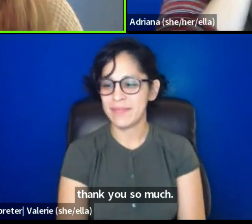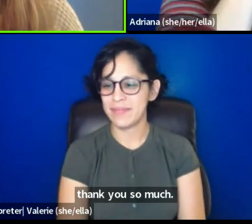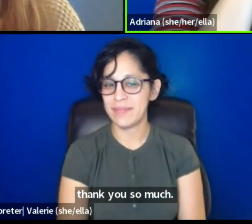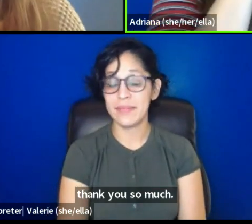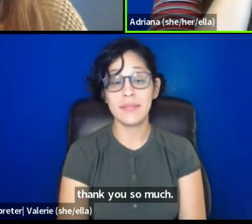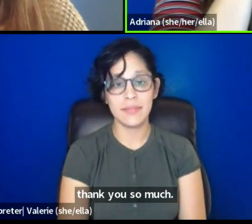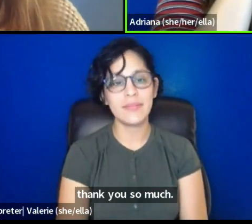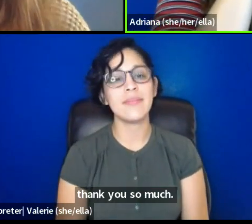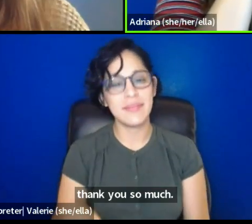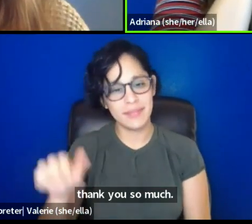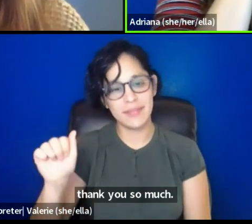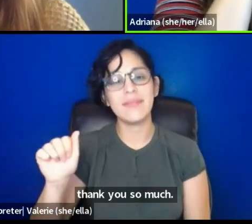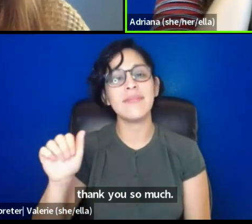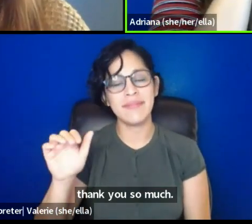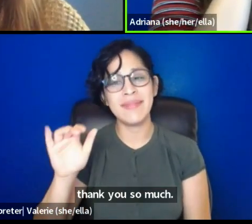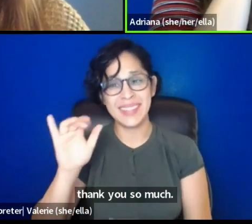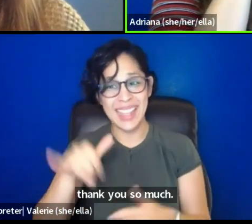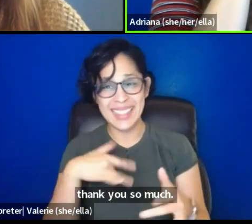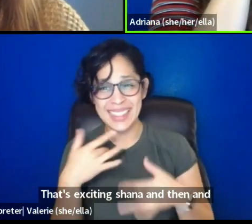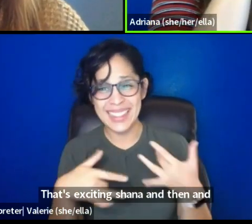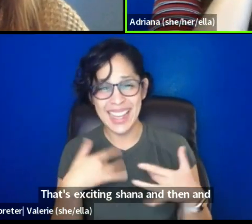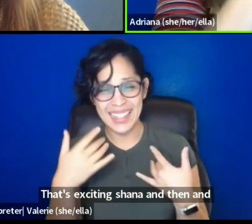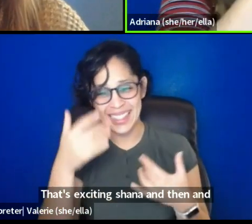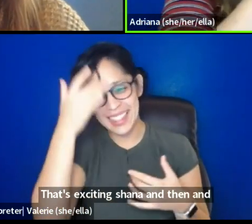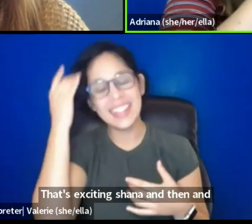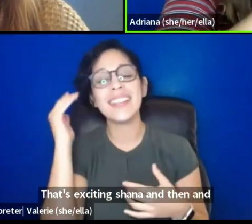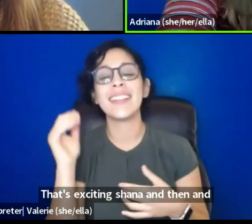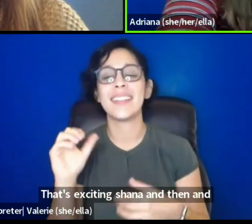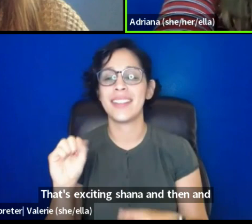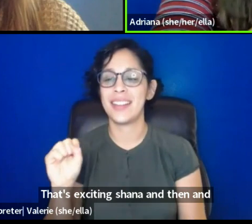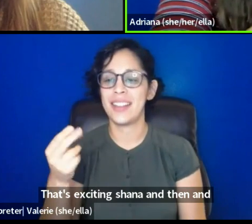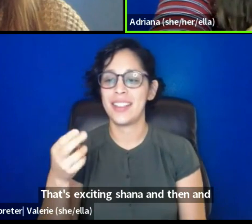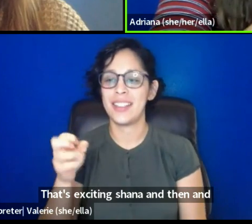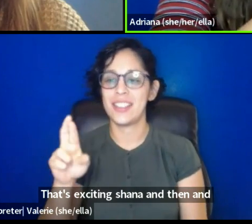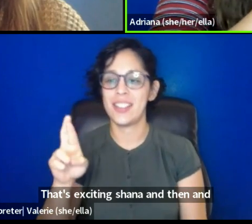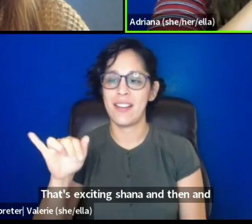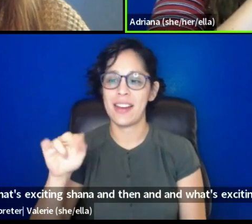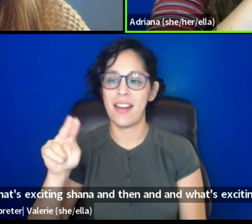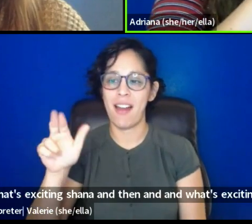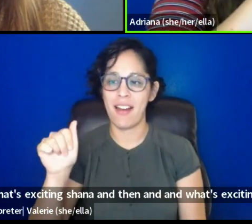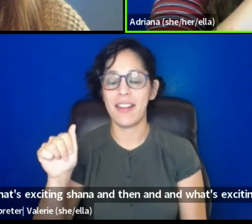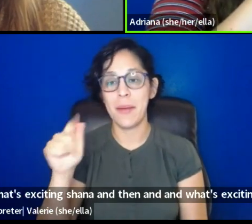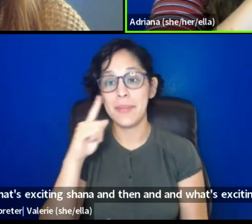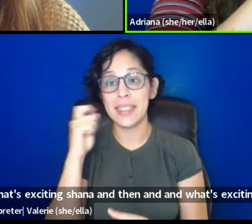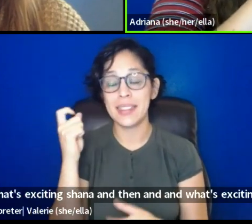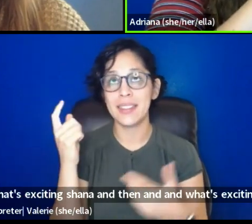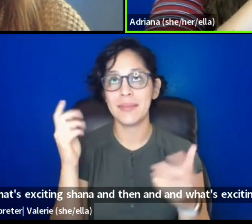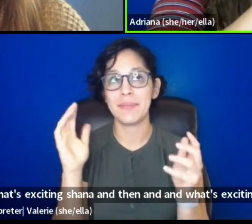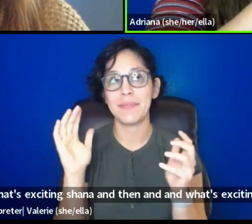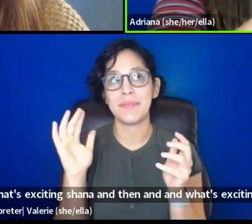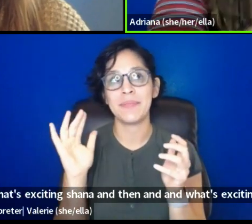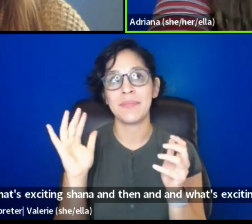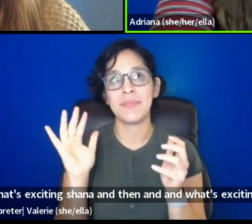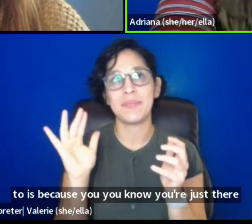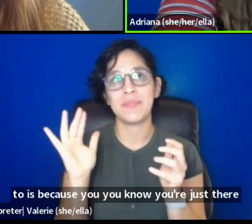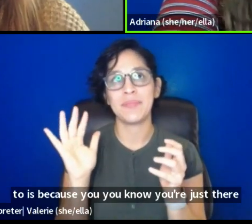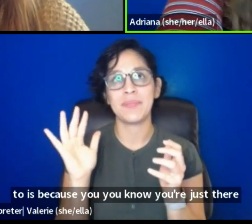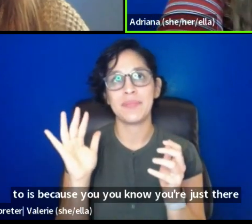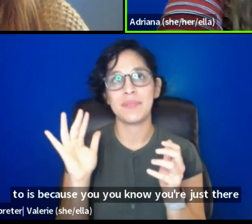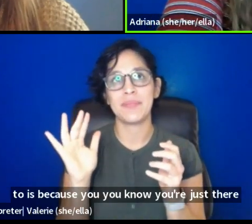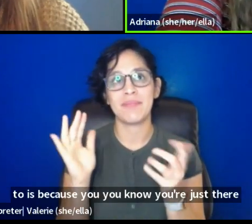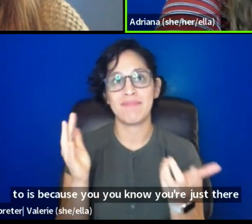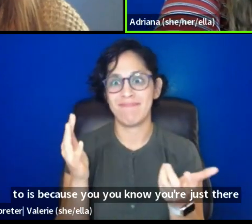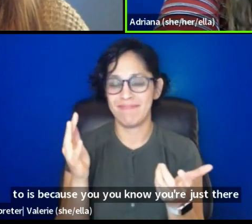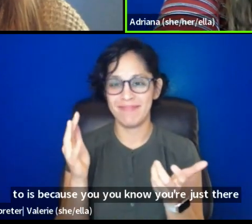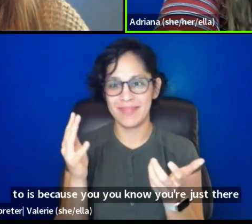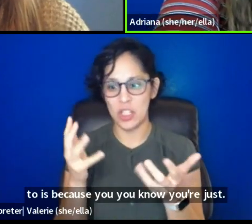That's so exciting, Shariana, and then, and, and what's exciting, too, is because you, you know, you're just, there is an unknown for